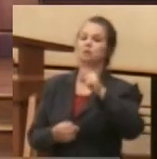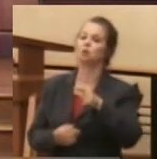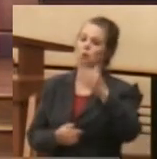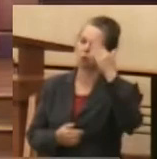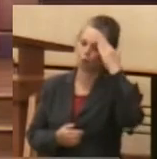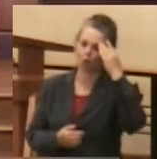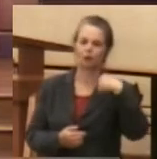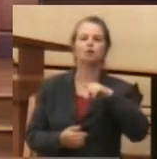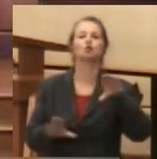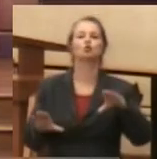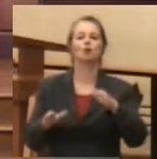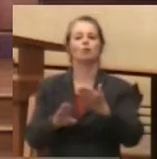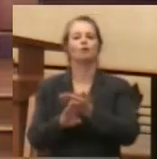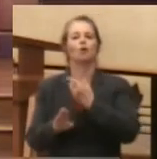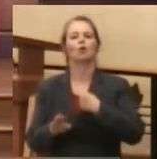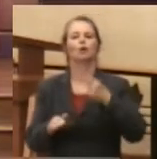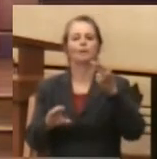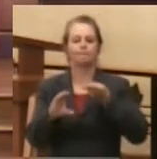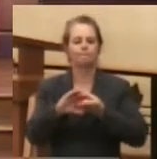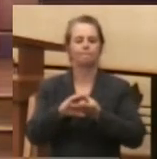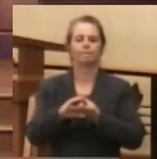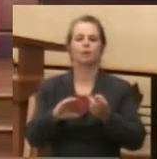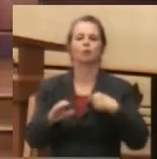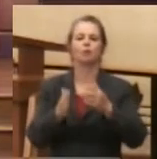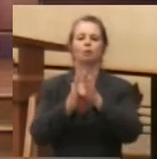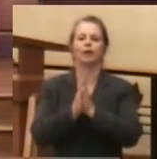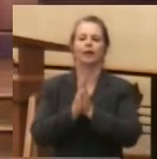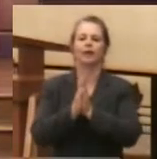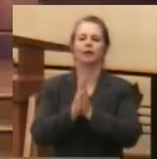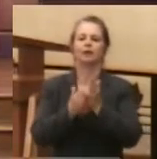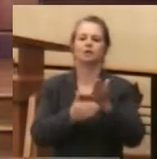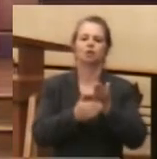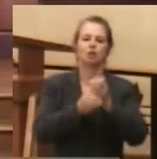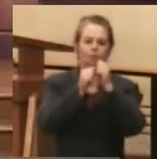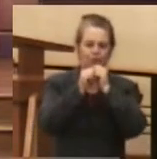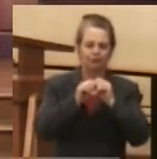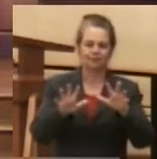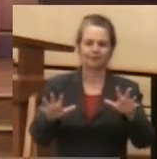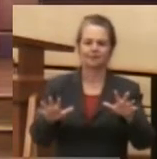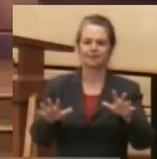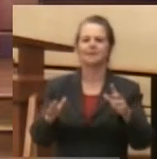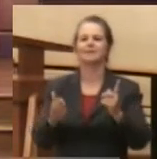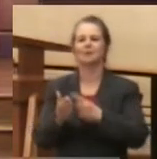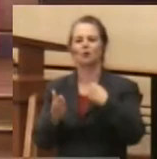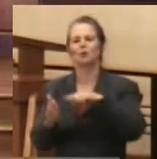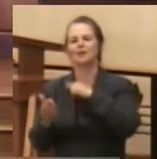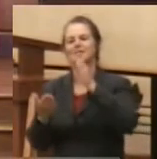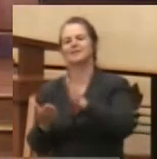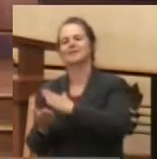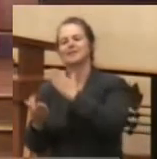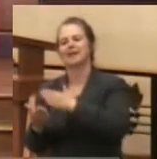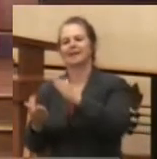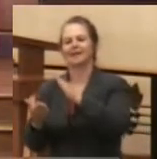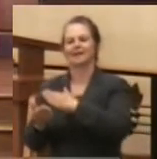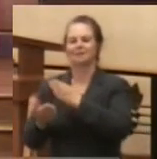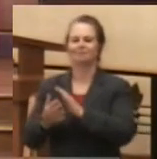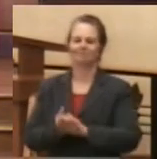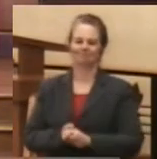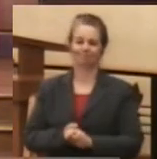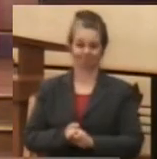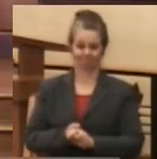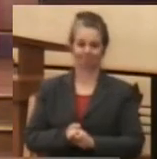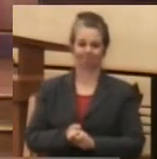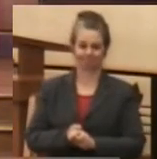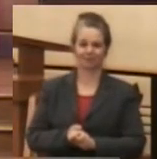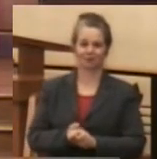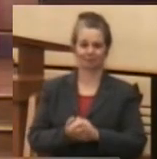bed. We pray. We share blessings. And sometimes we sing hymns. So we sang a couple of hymns that night that